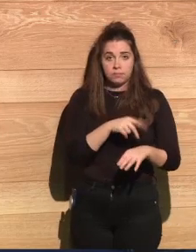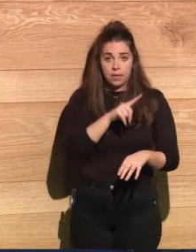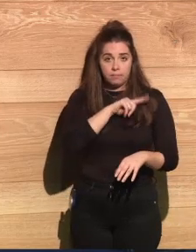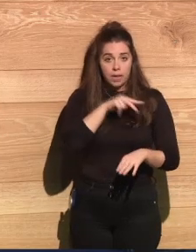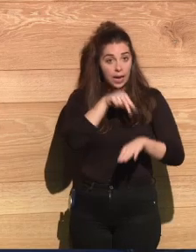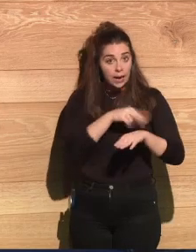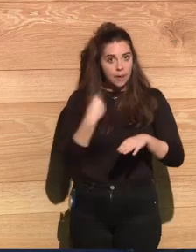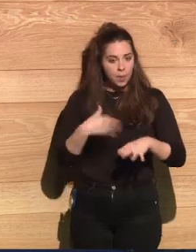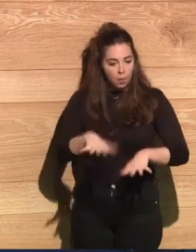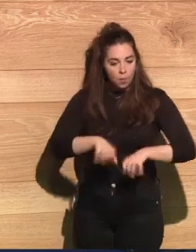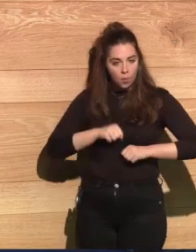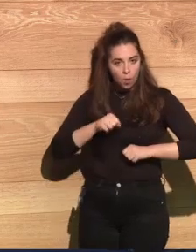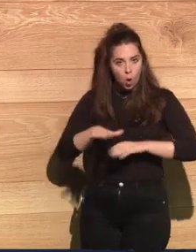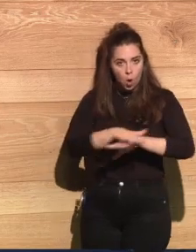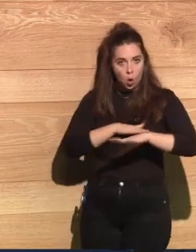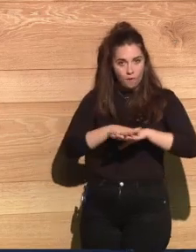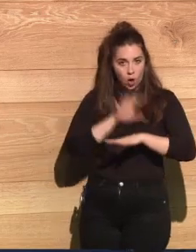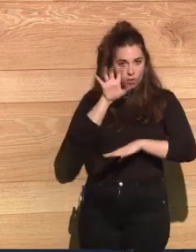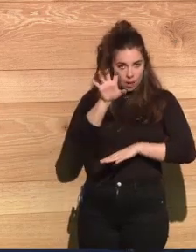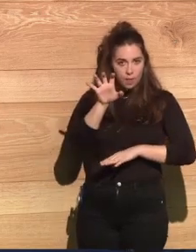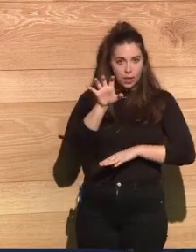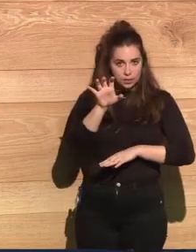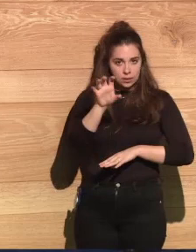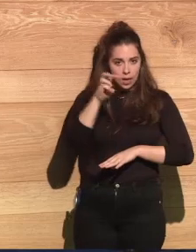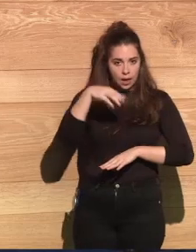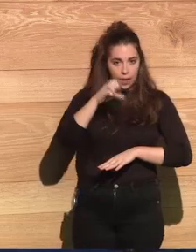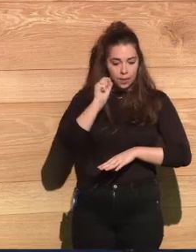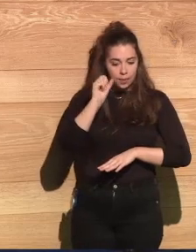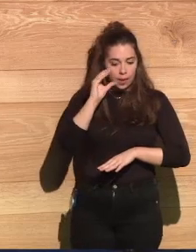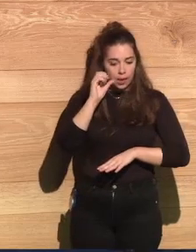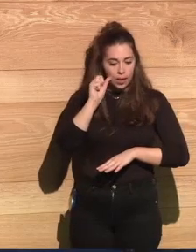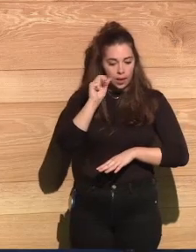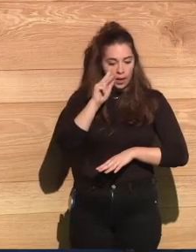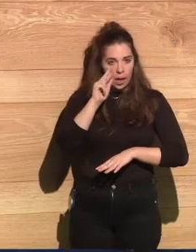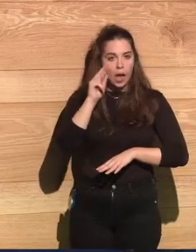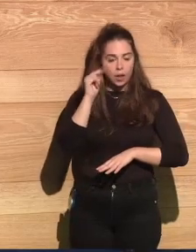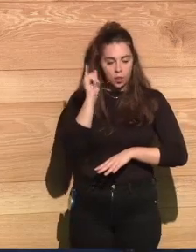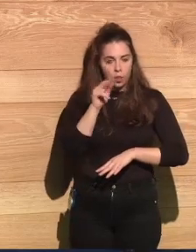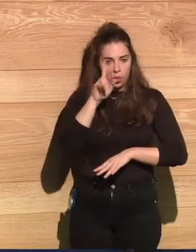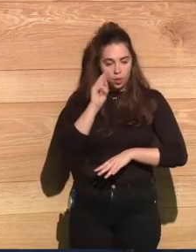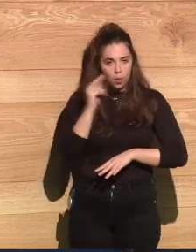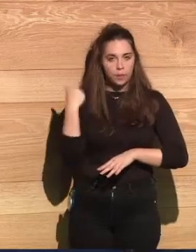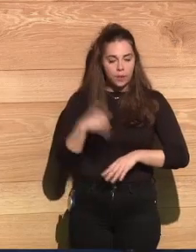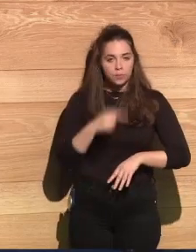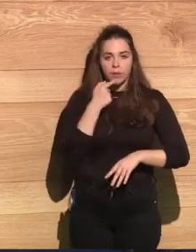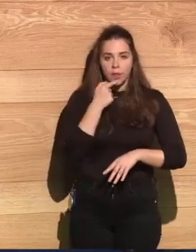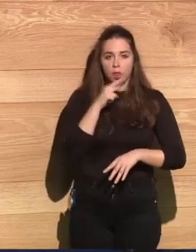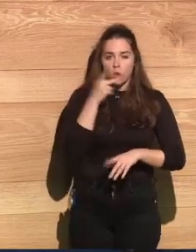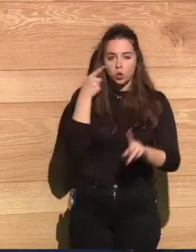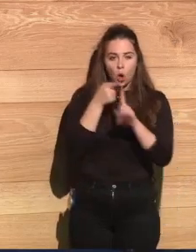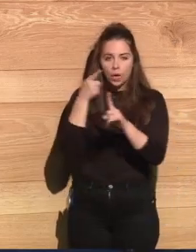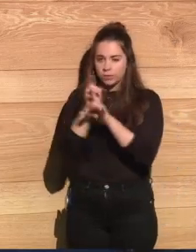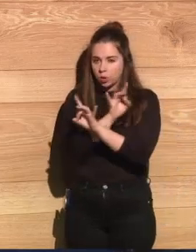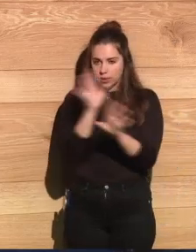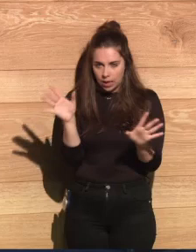And General MacArthur said that he came to Japan with two specific goals. One is